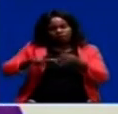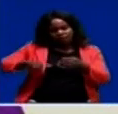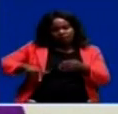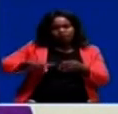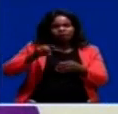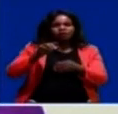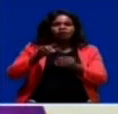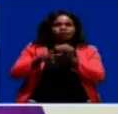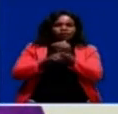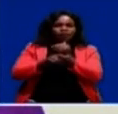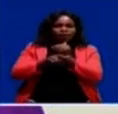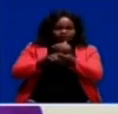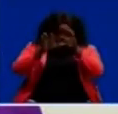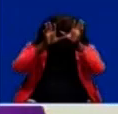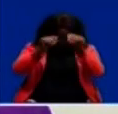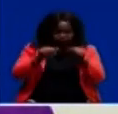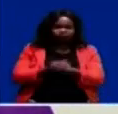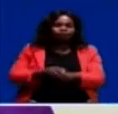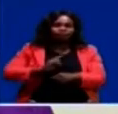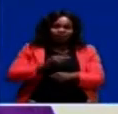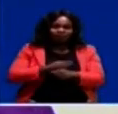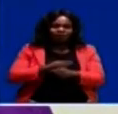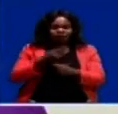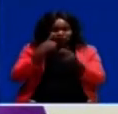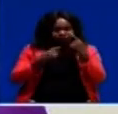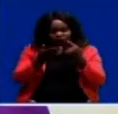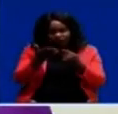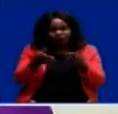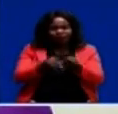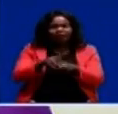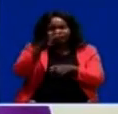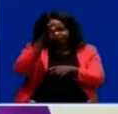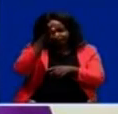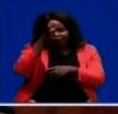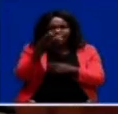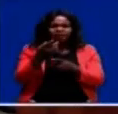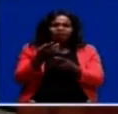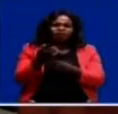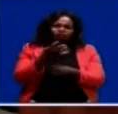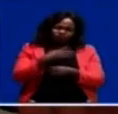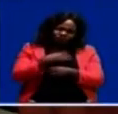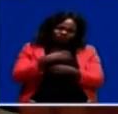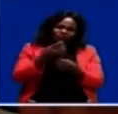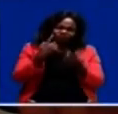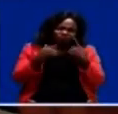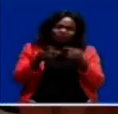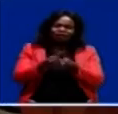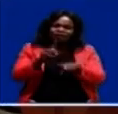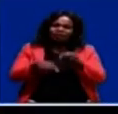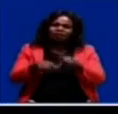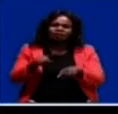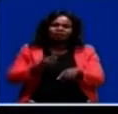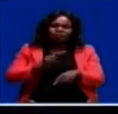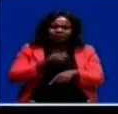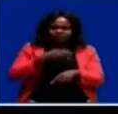Mwabe. We mourn him as a family. We grieve as friends. We bemoan him